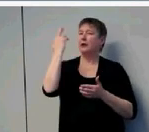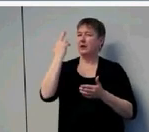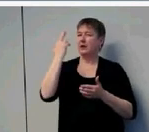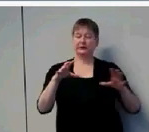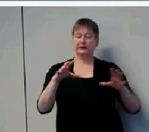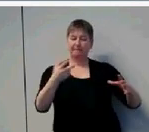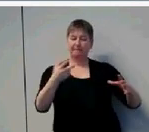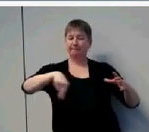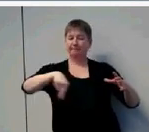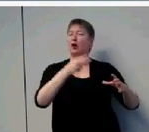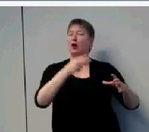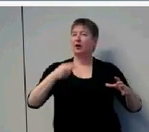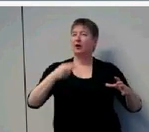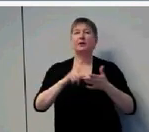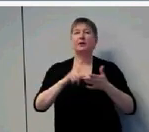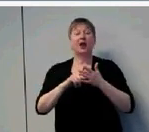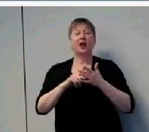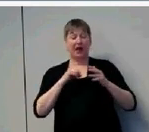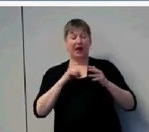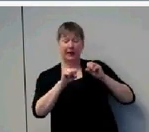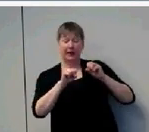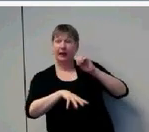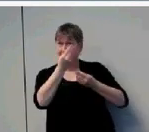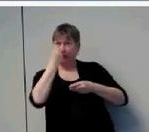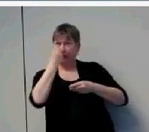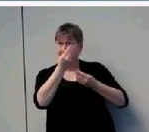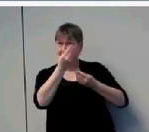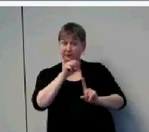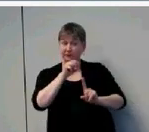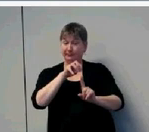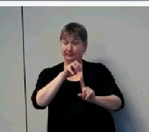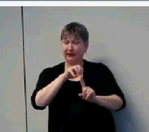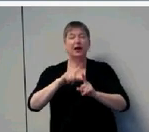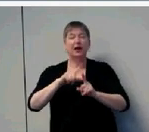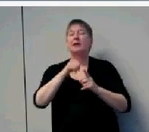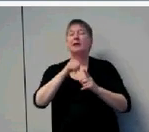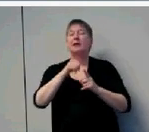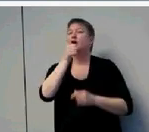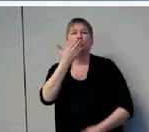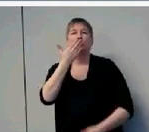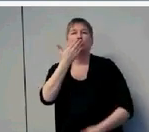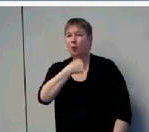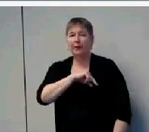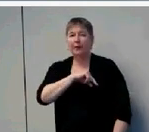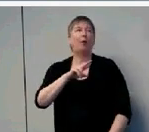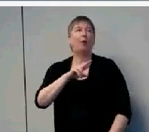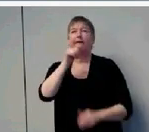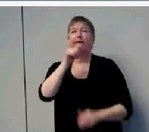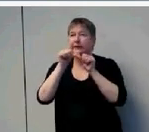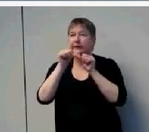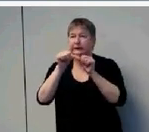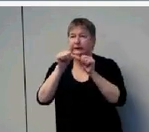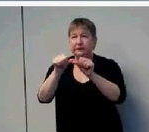access to the input could be affected. And furthermore, we recognize